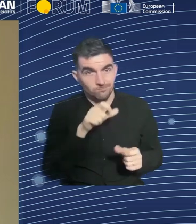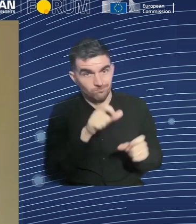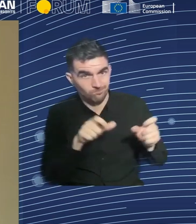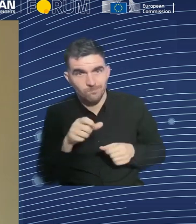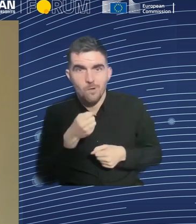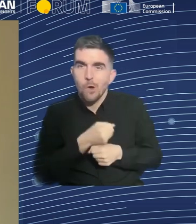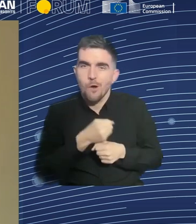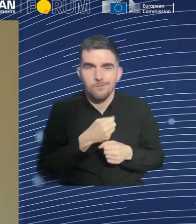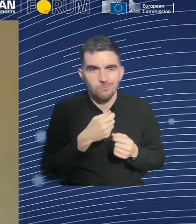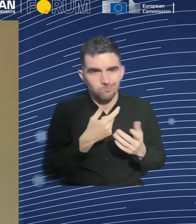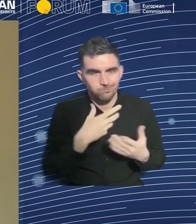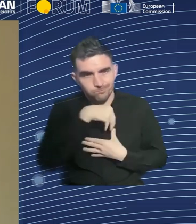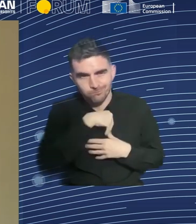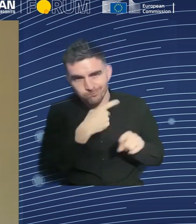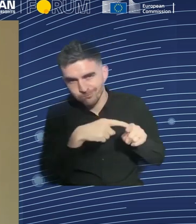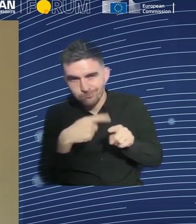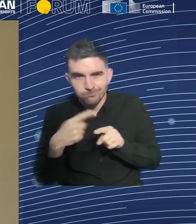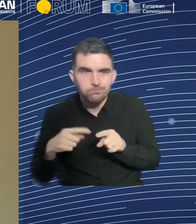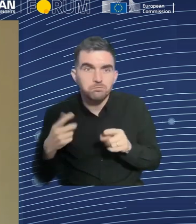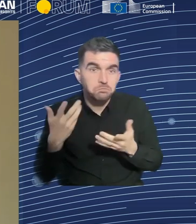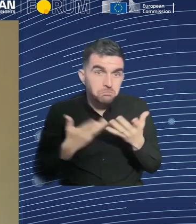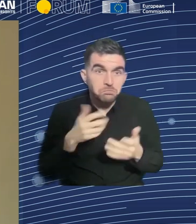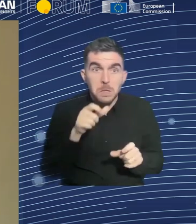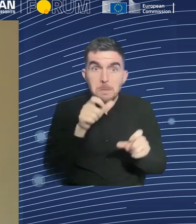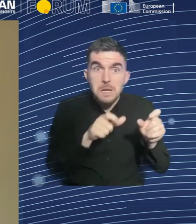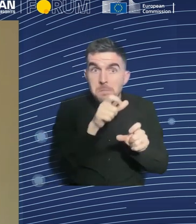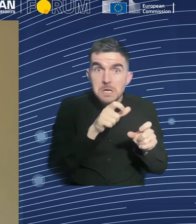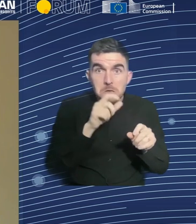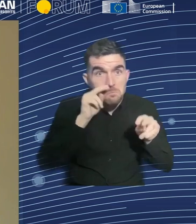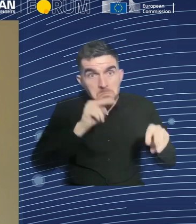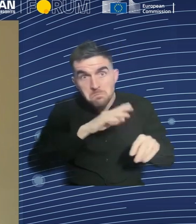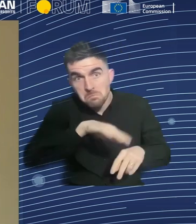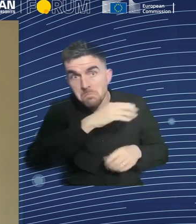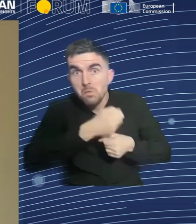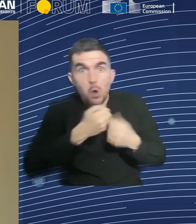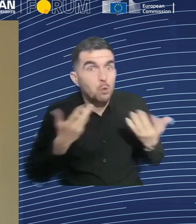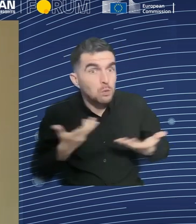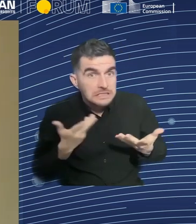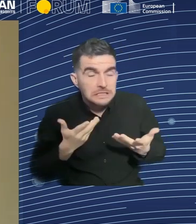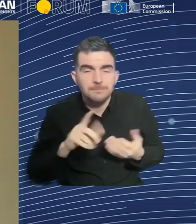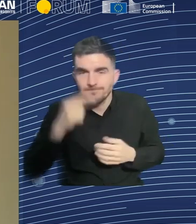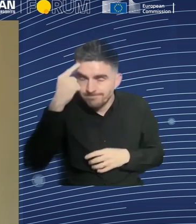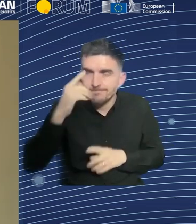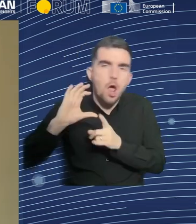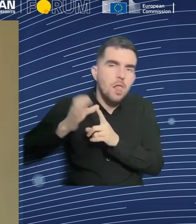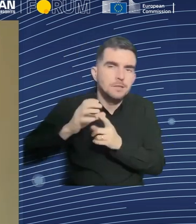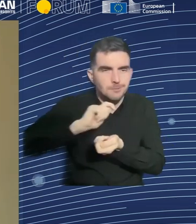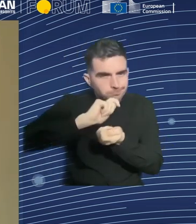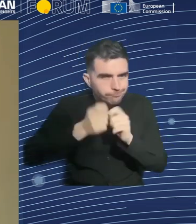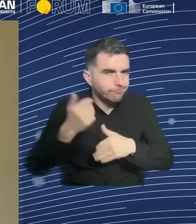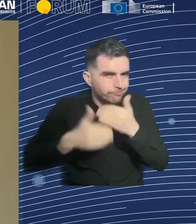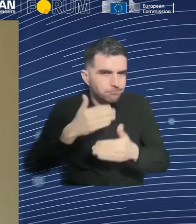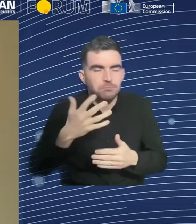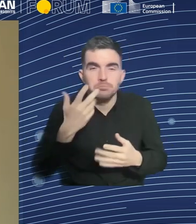cultural movement. If you think about the incentive for education, for example, why do people